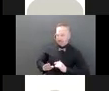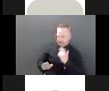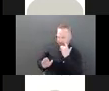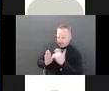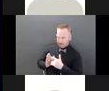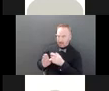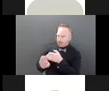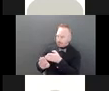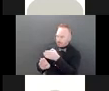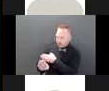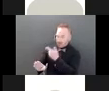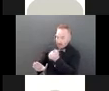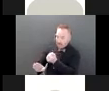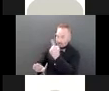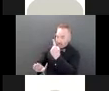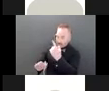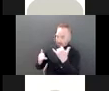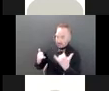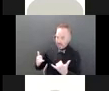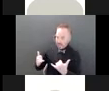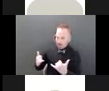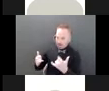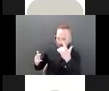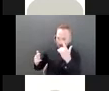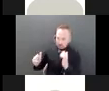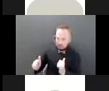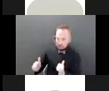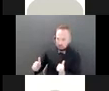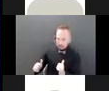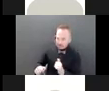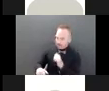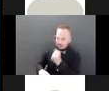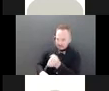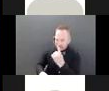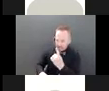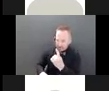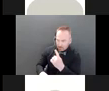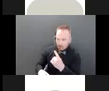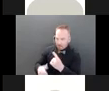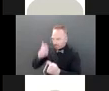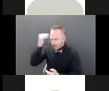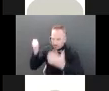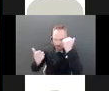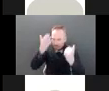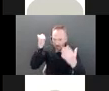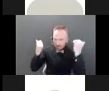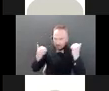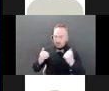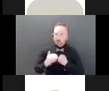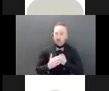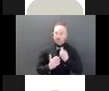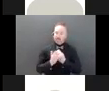relating to financial matters and suspected cases of financial exploitation. And that with given with the right tools,